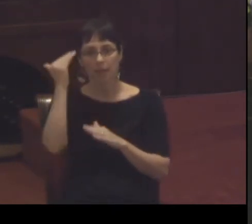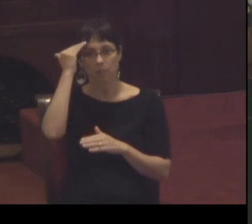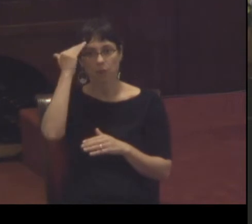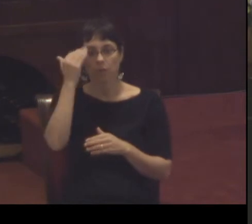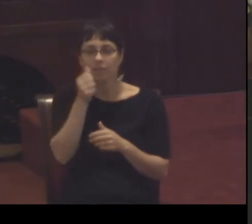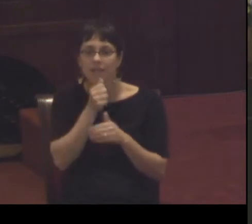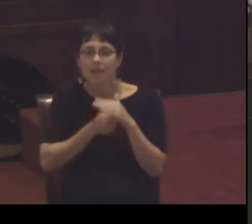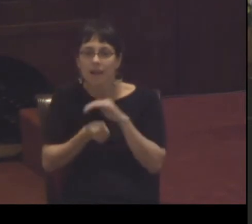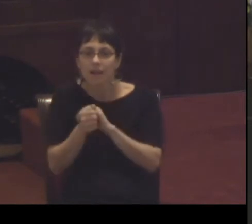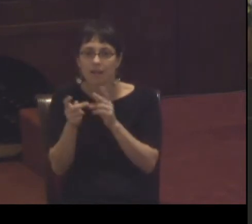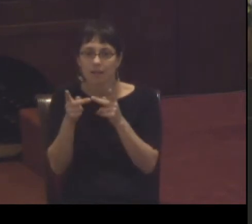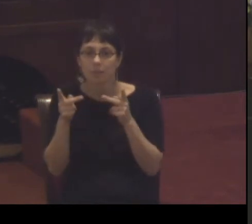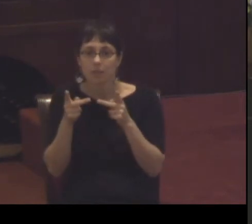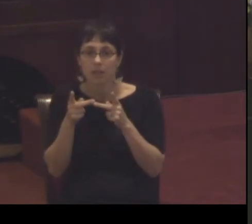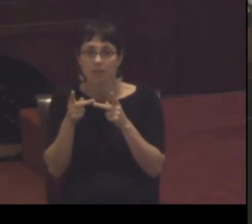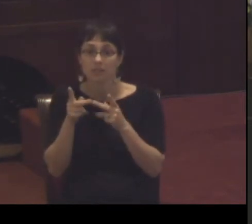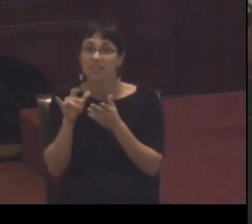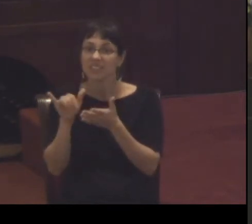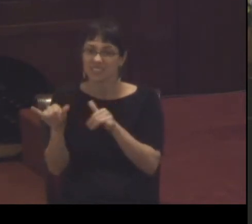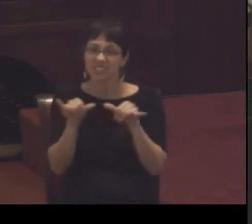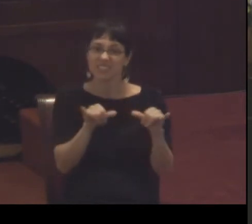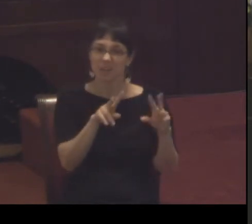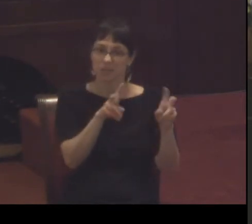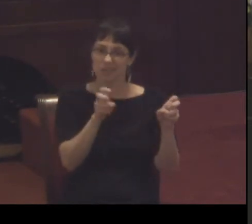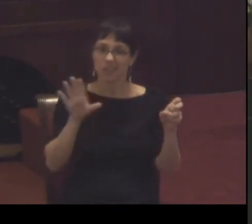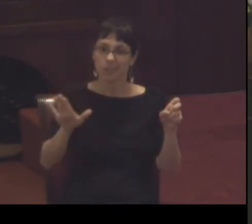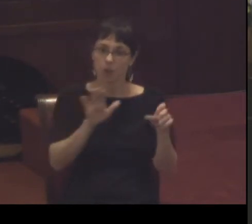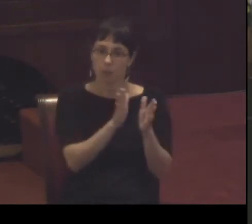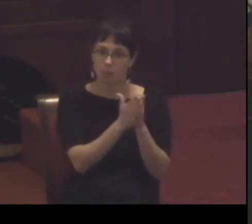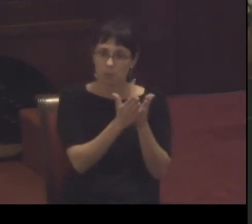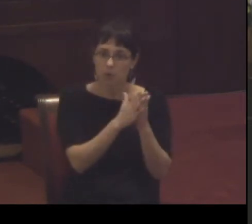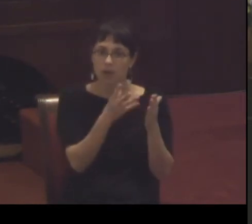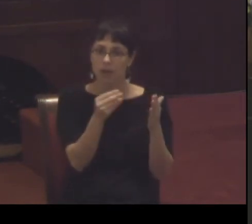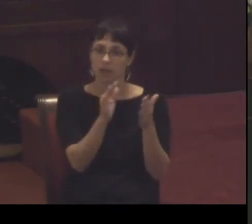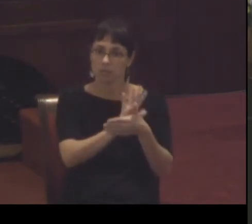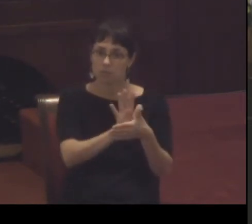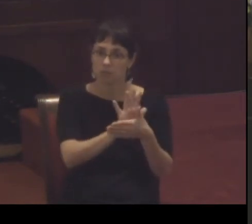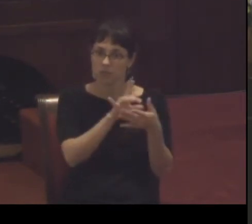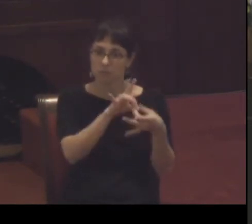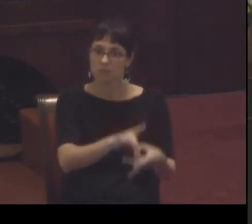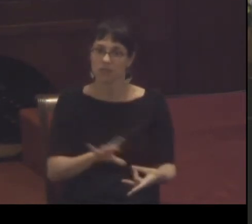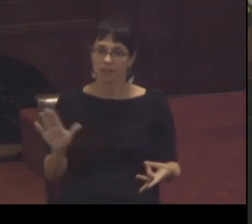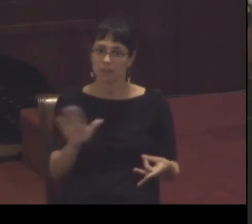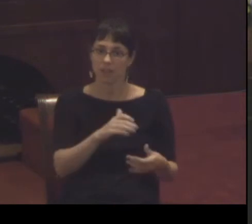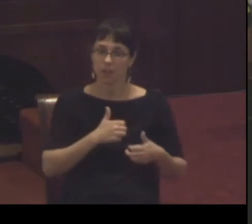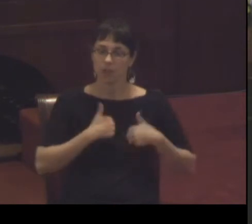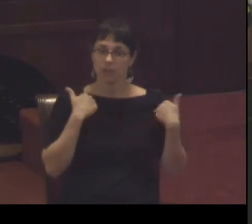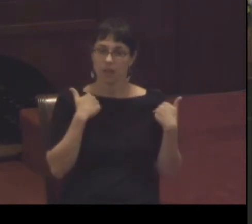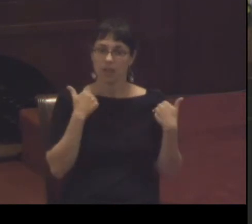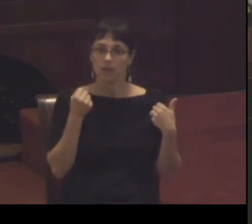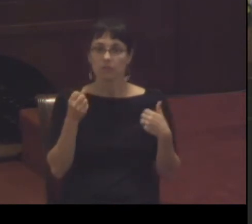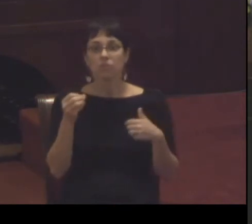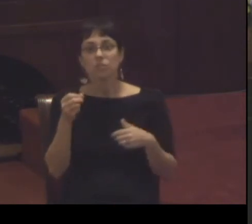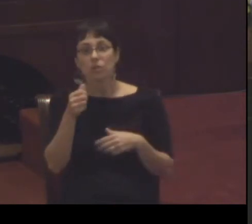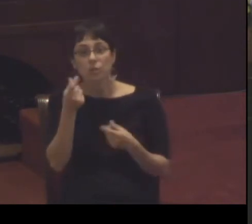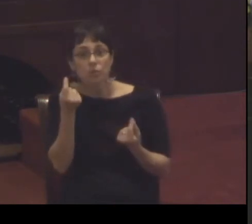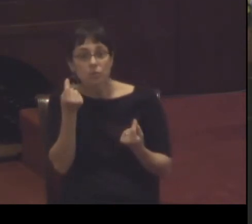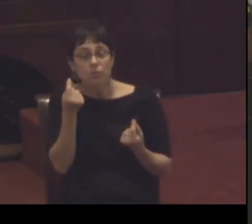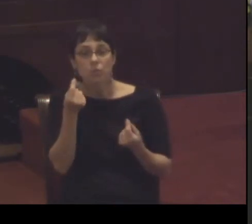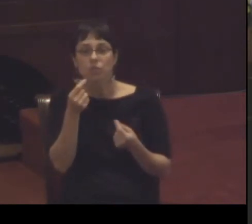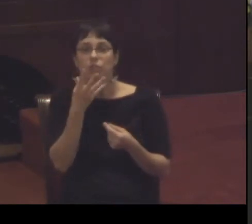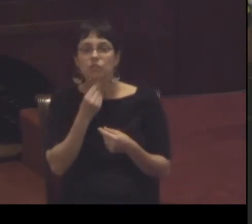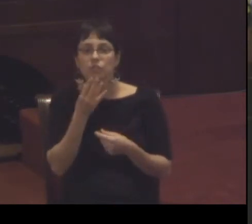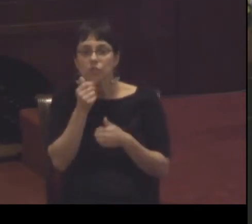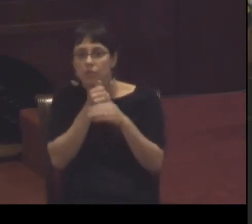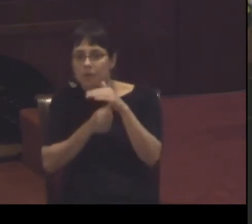the title of her book as well as a movie based on her lives and so they would hide Jews in